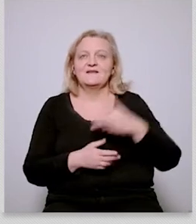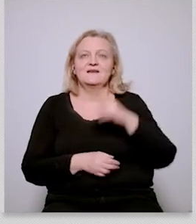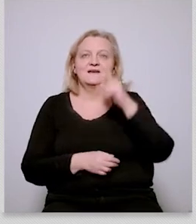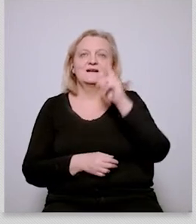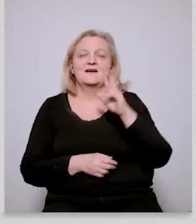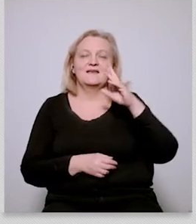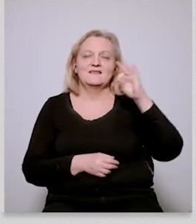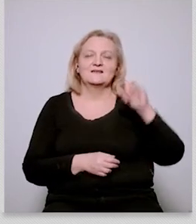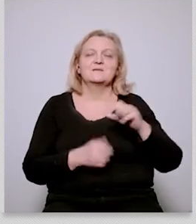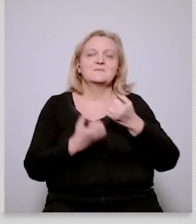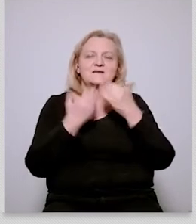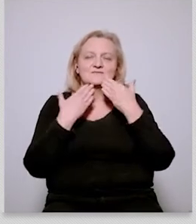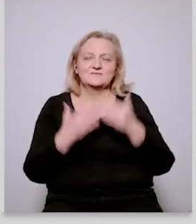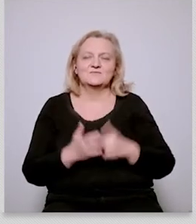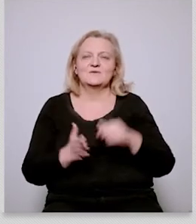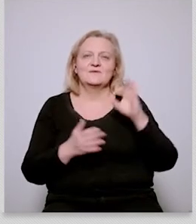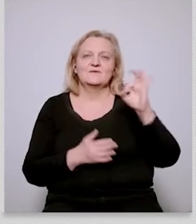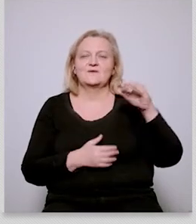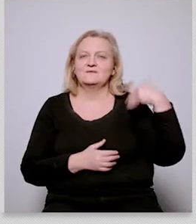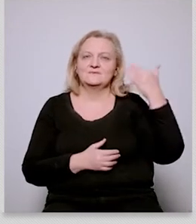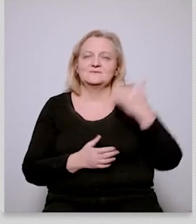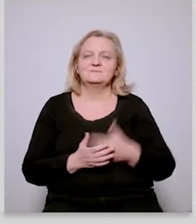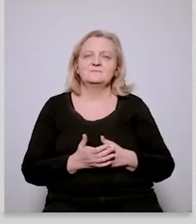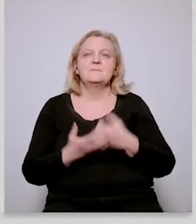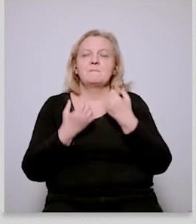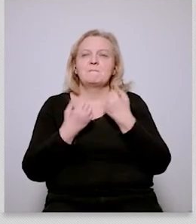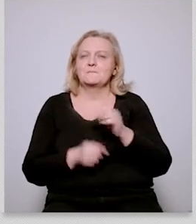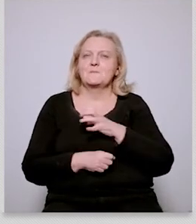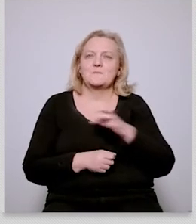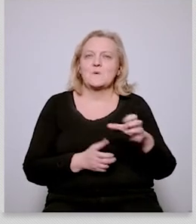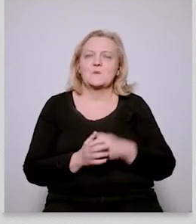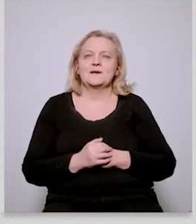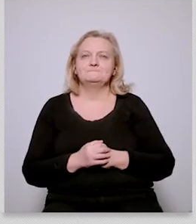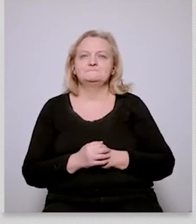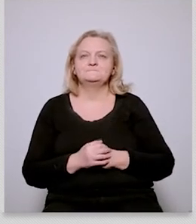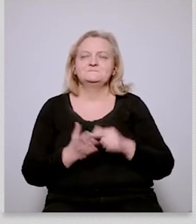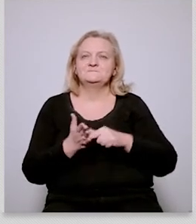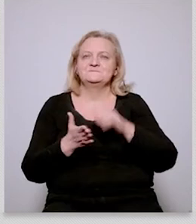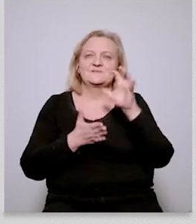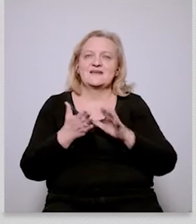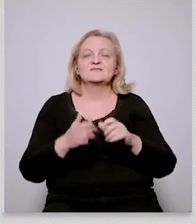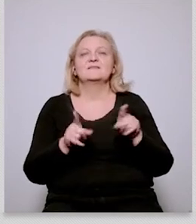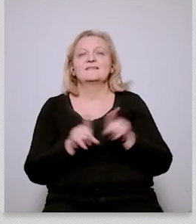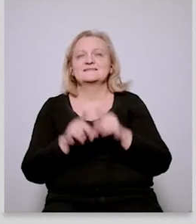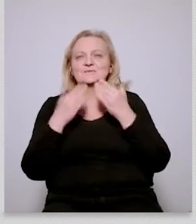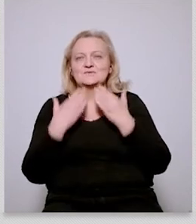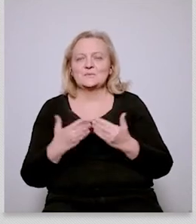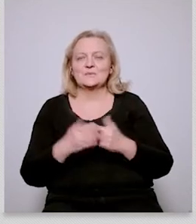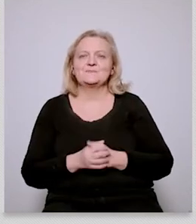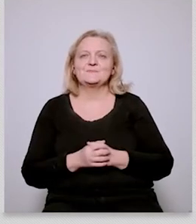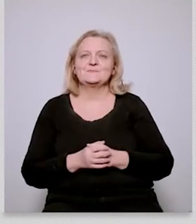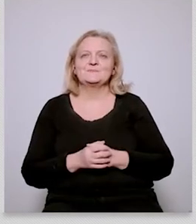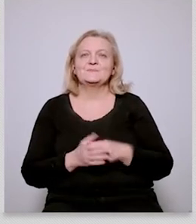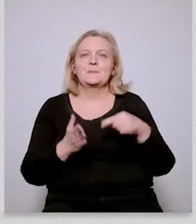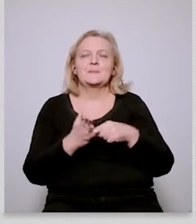uh and and thank you also for for making a bridge to the two other presentations we will um we are looking